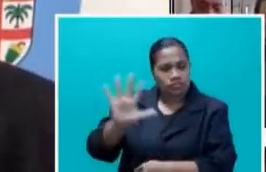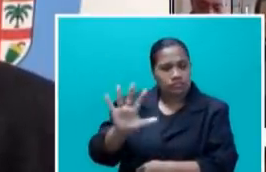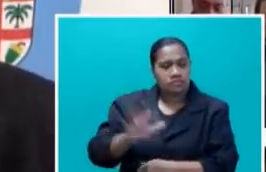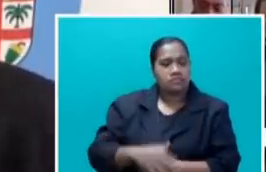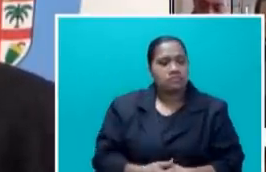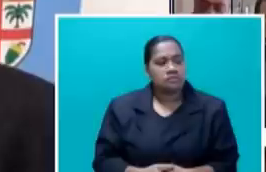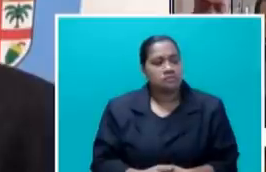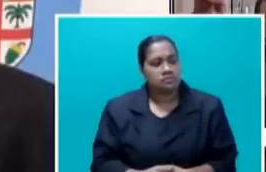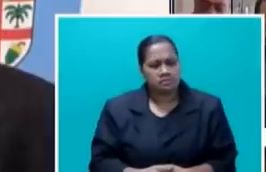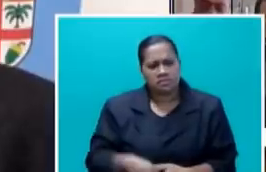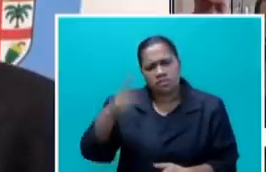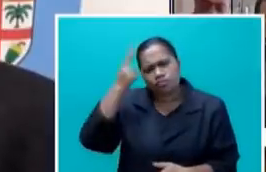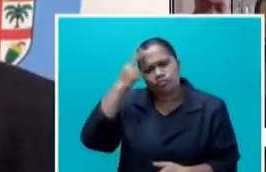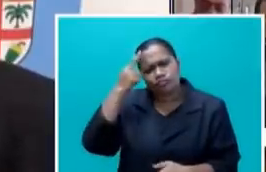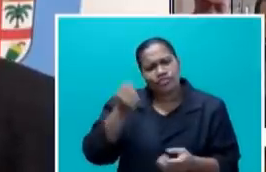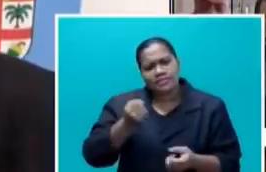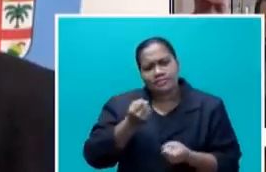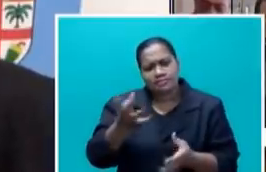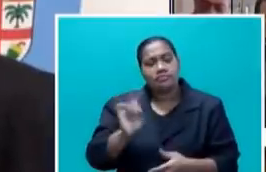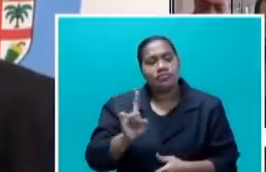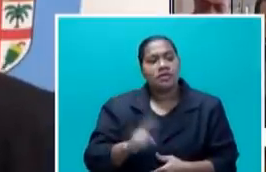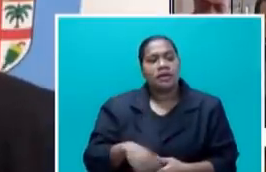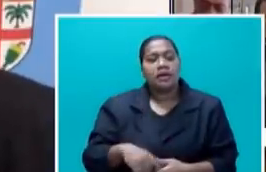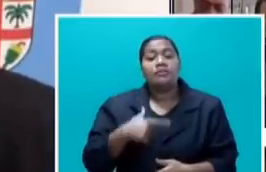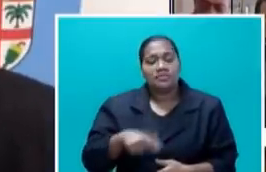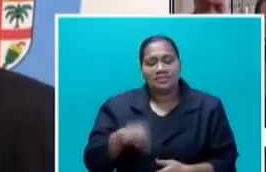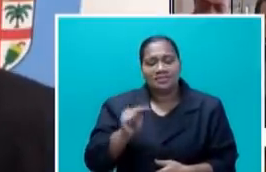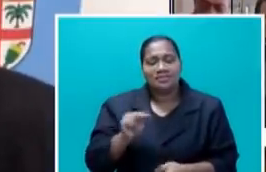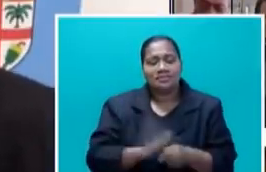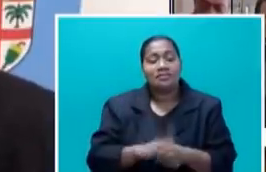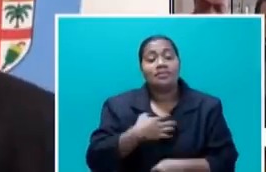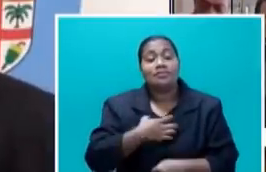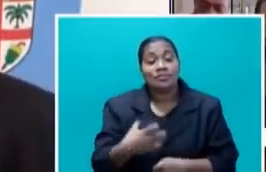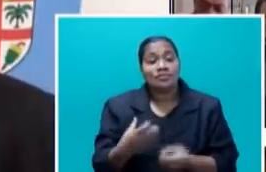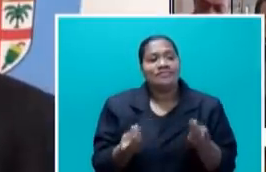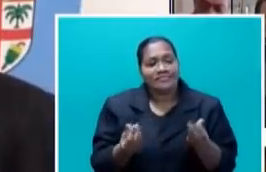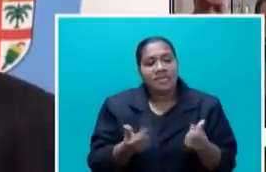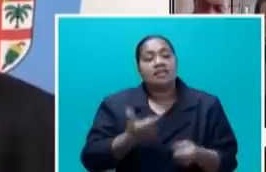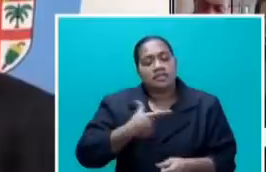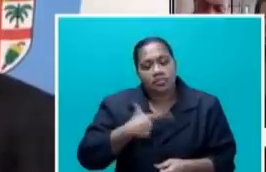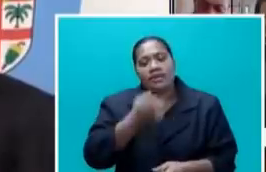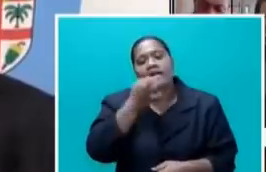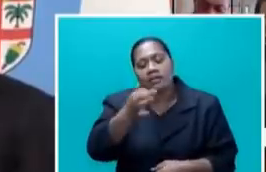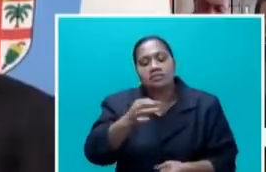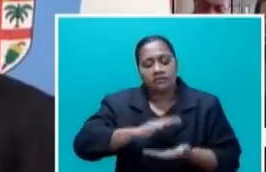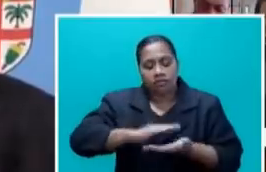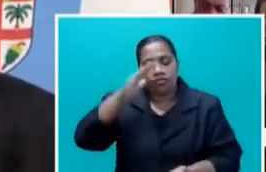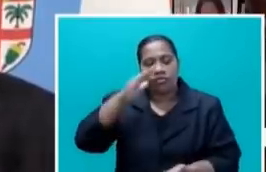And the reason they're giving is because they need to generate more income, and that's why they ask for an increase in price. You have a